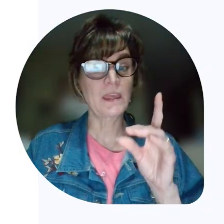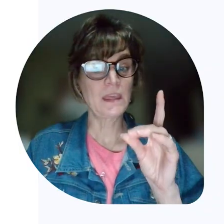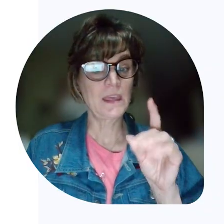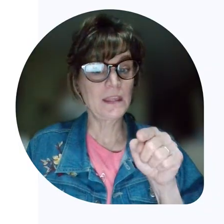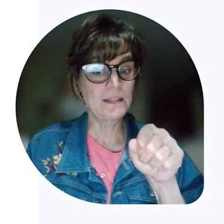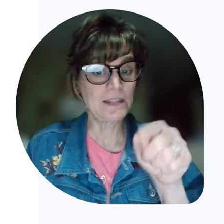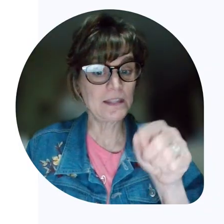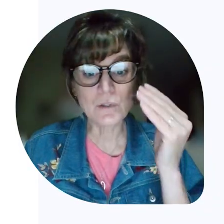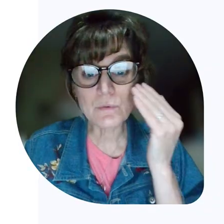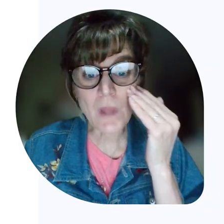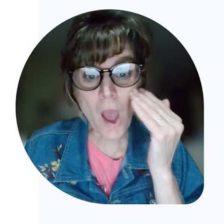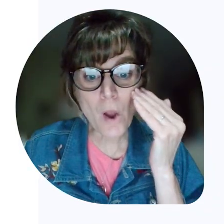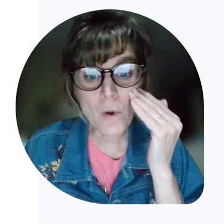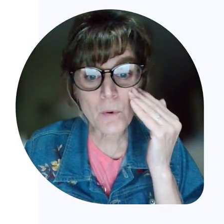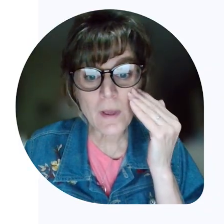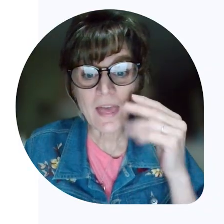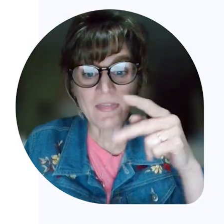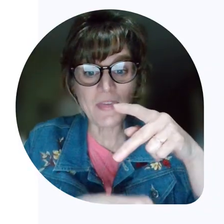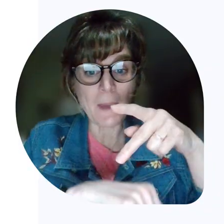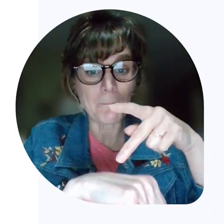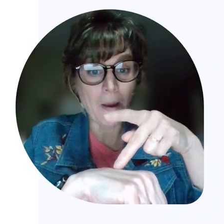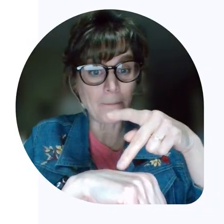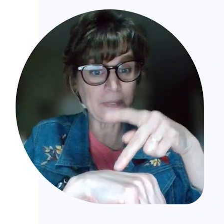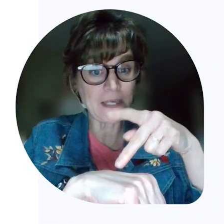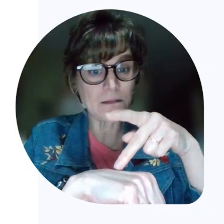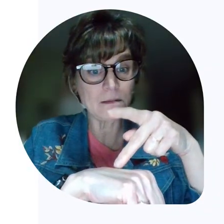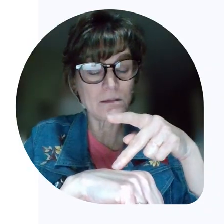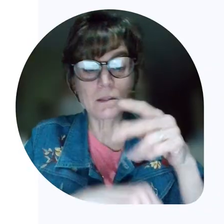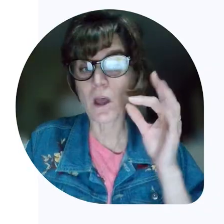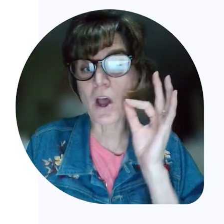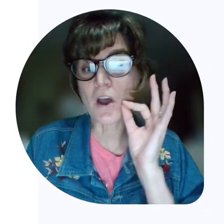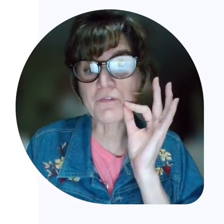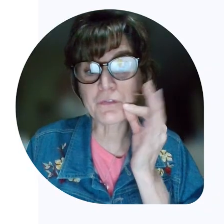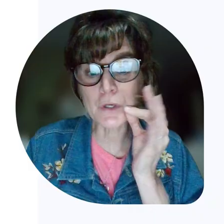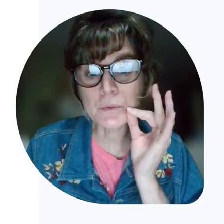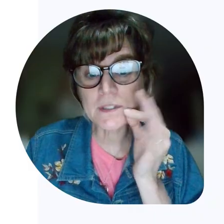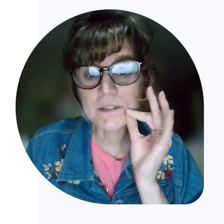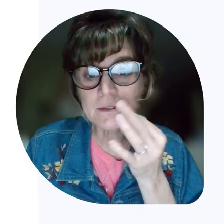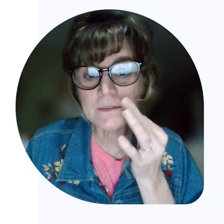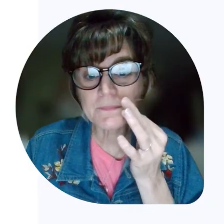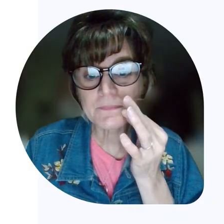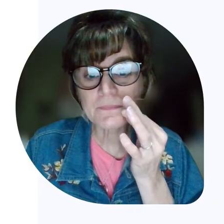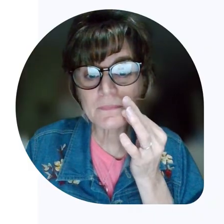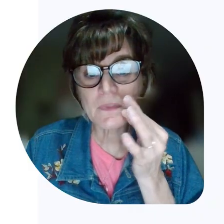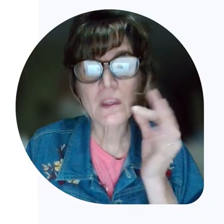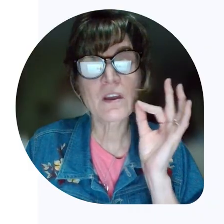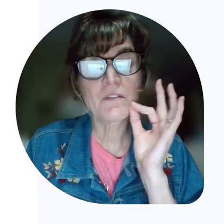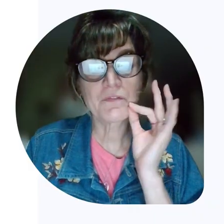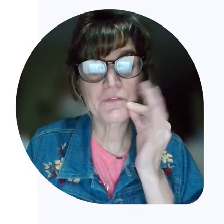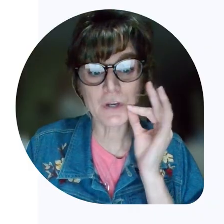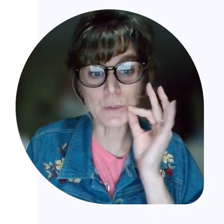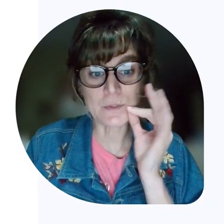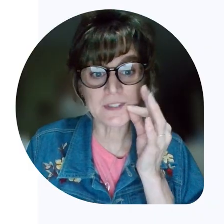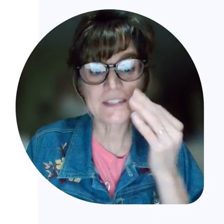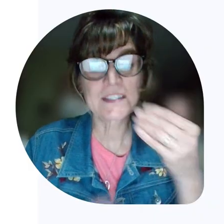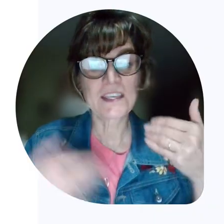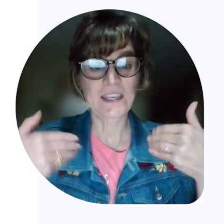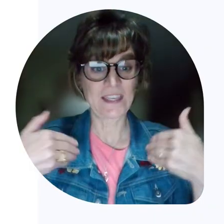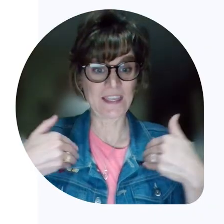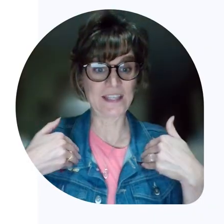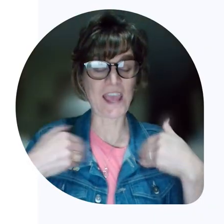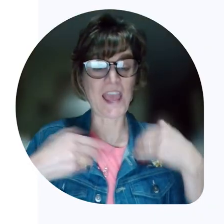Did you know that pumpkin, a fruit? Fruit